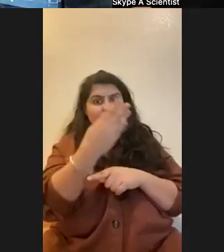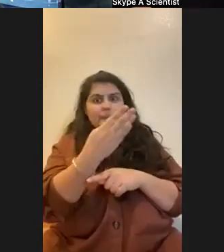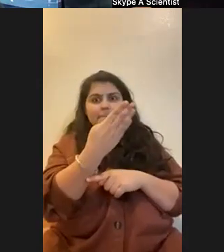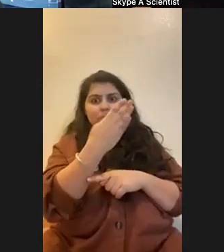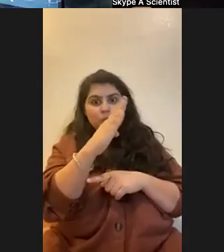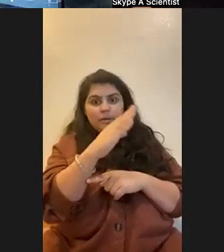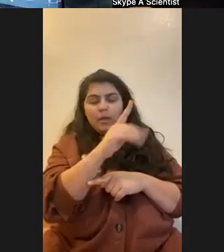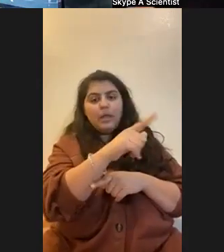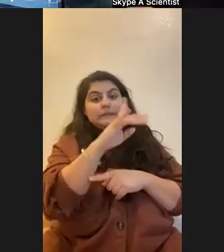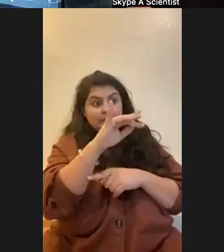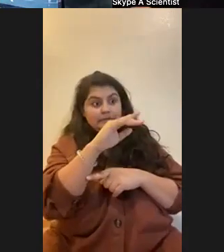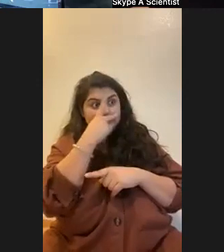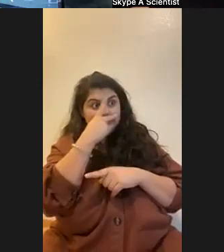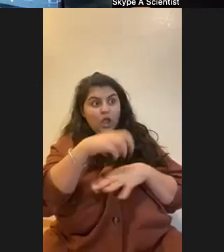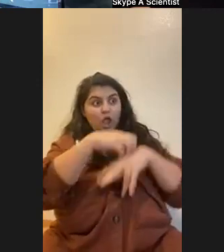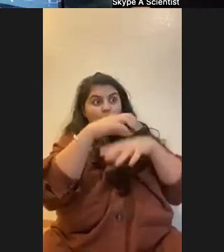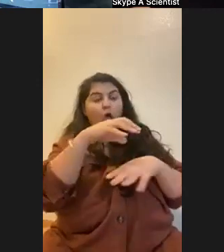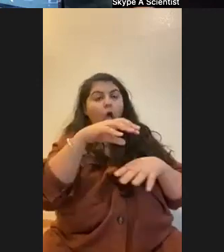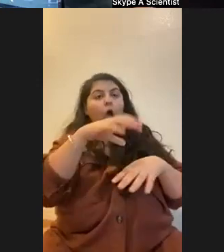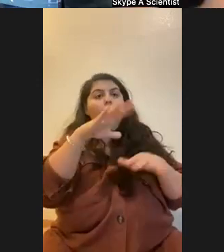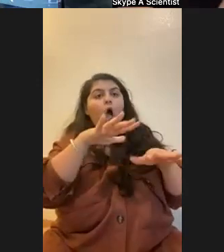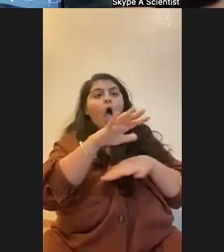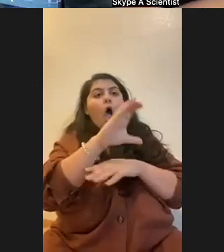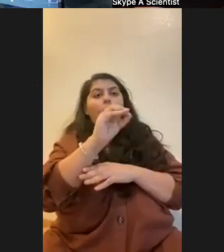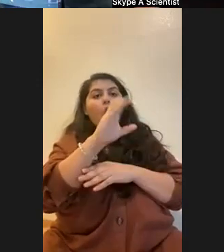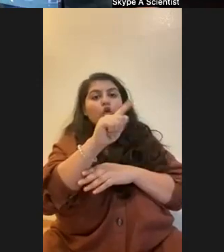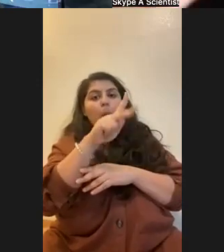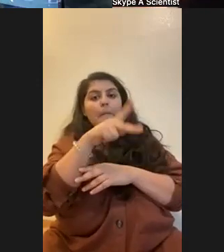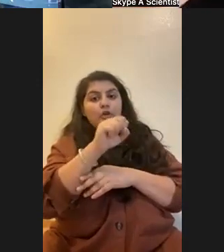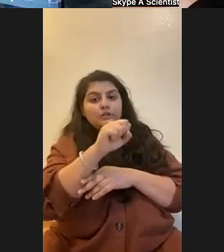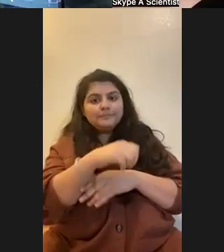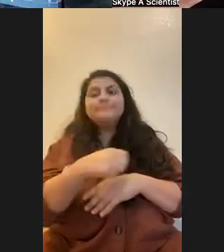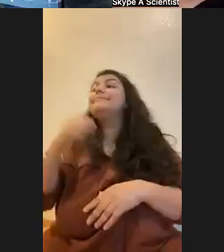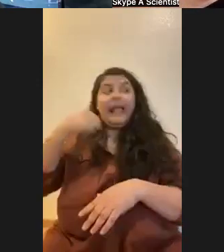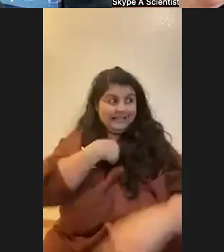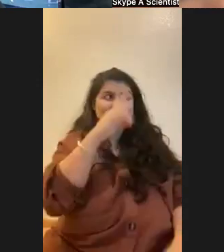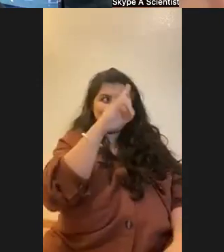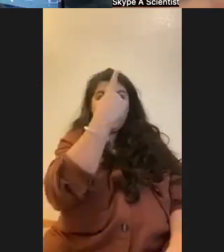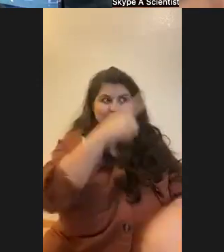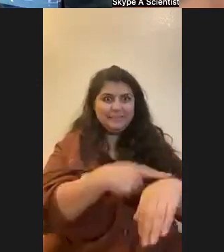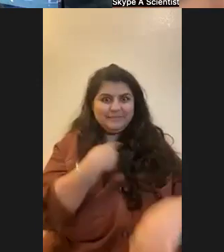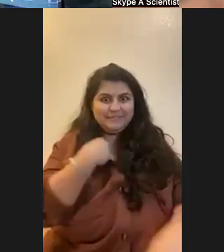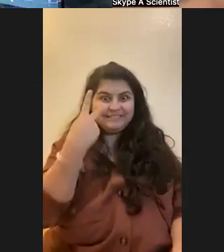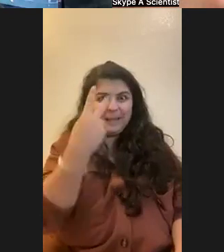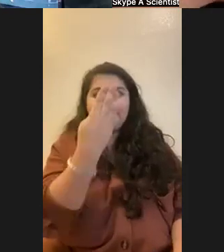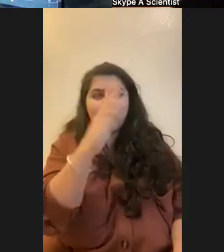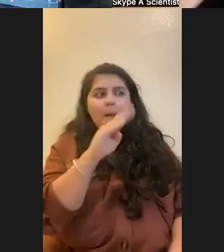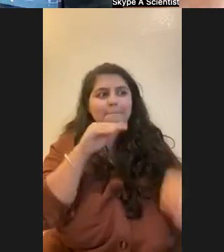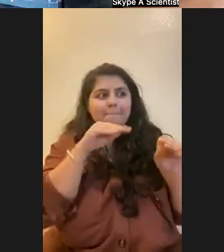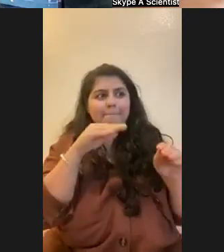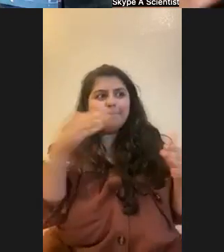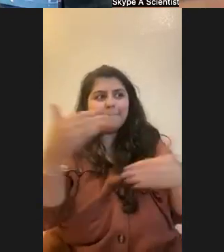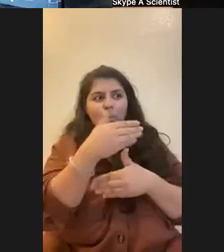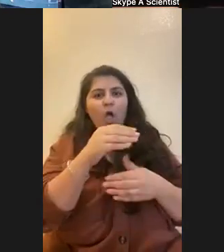I have not. No, I'm curious. Now I want to. I did one time, but it was a baby, so it wasn't blue yet. I was